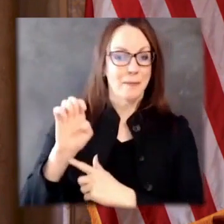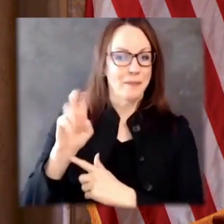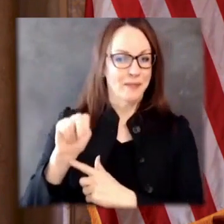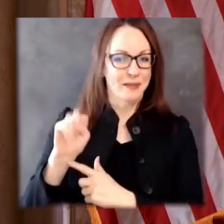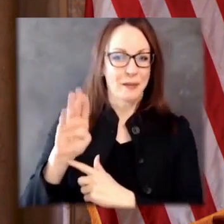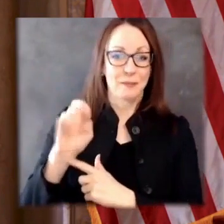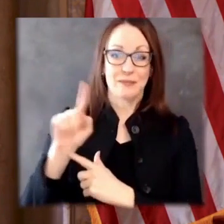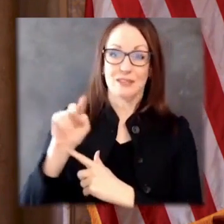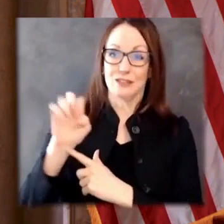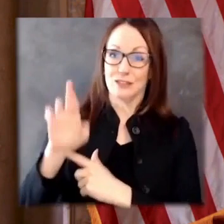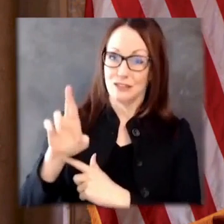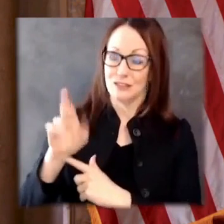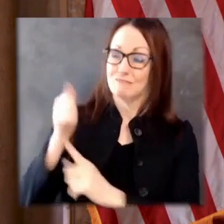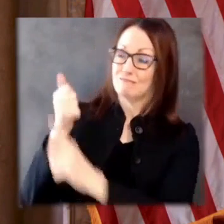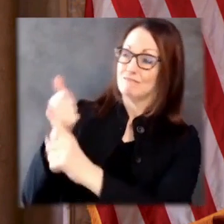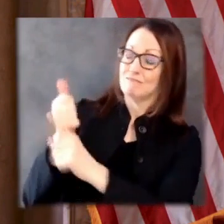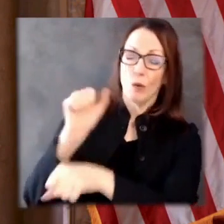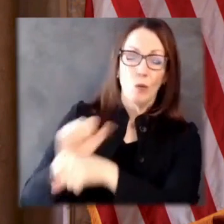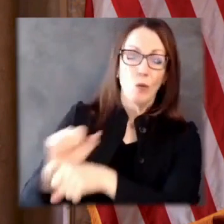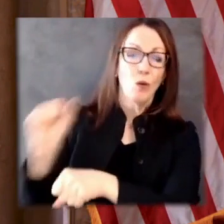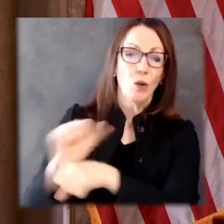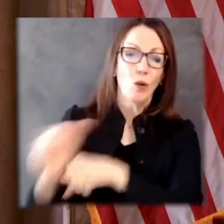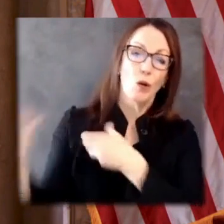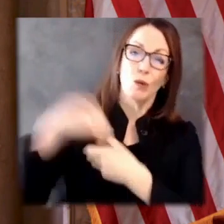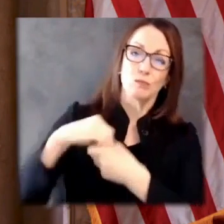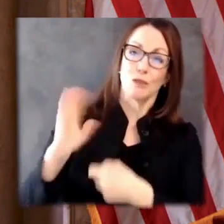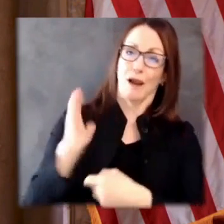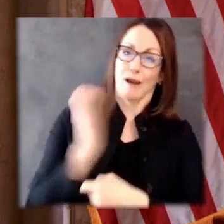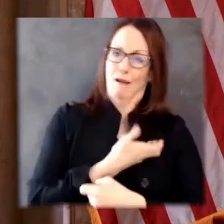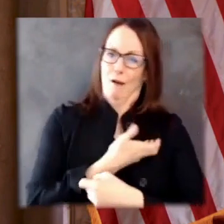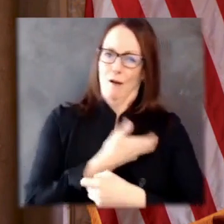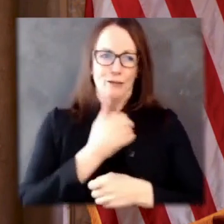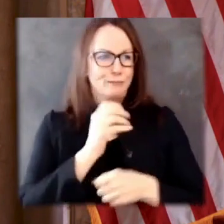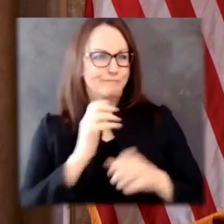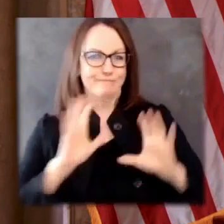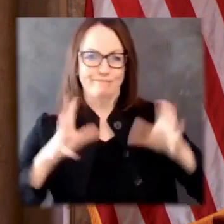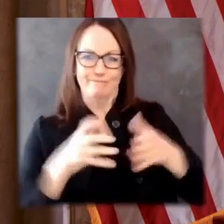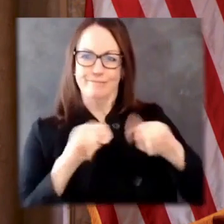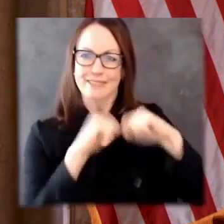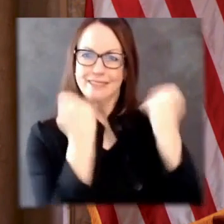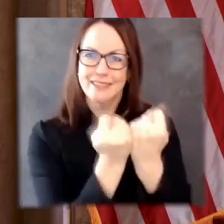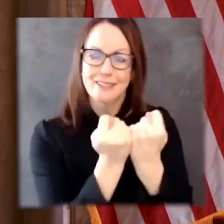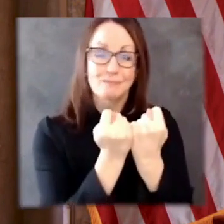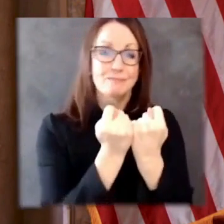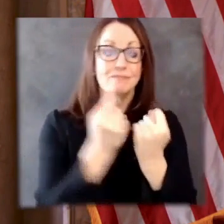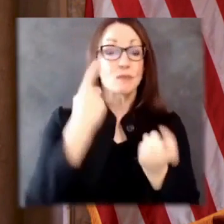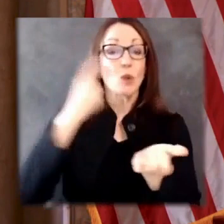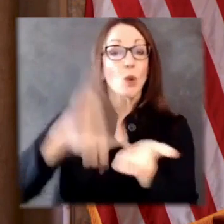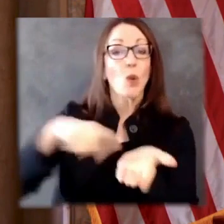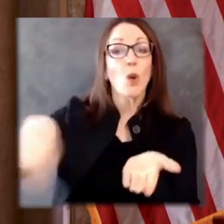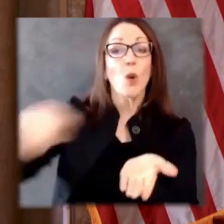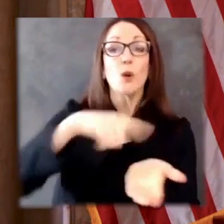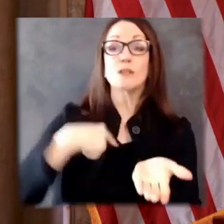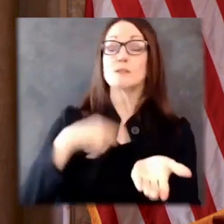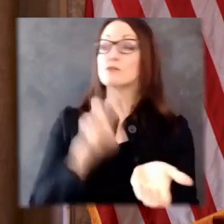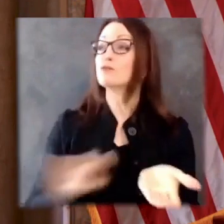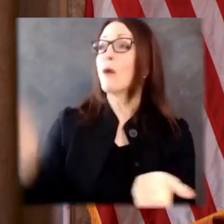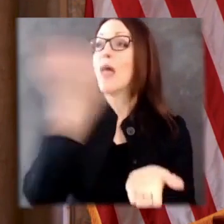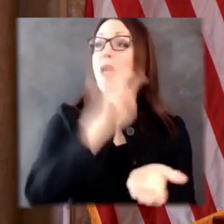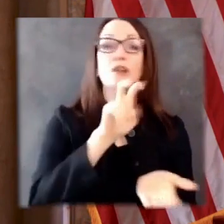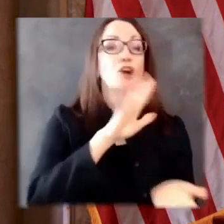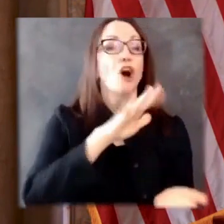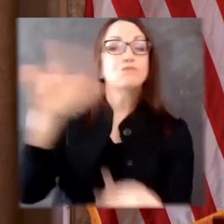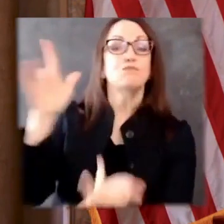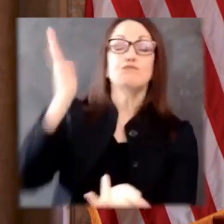about everywhere I went during my first two years as governor. If you've seen me out and about, there's a good chance Ben was by my